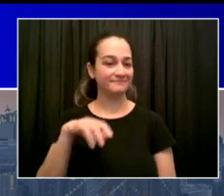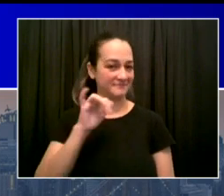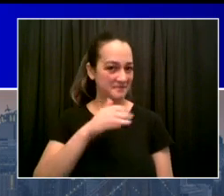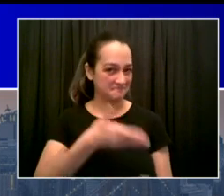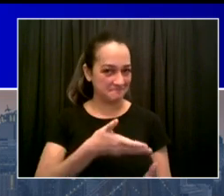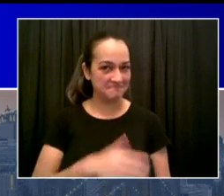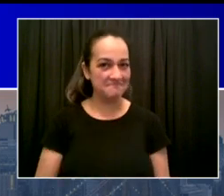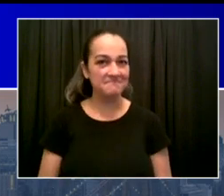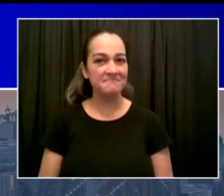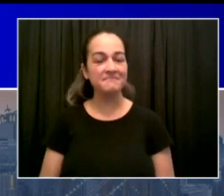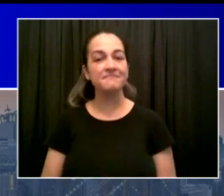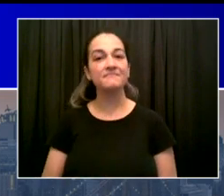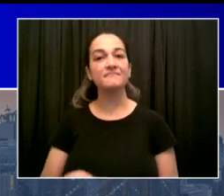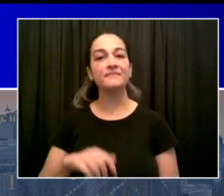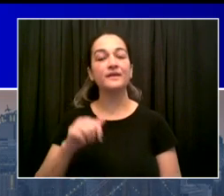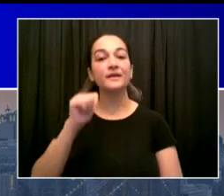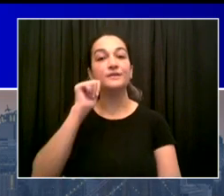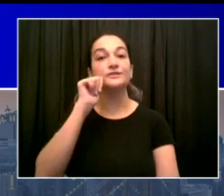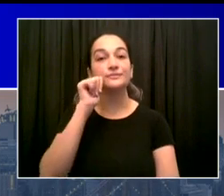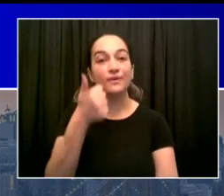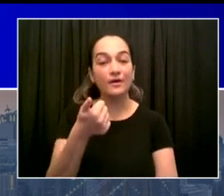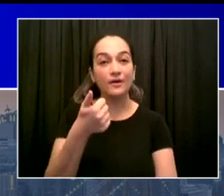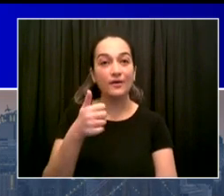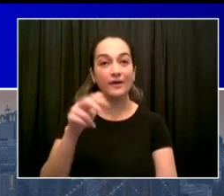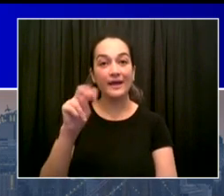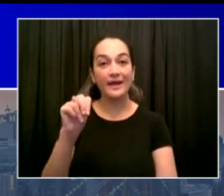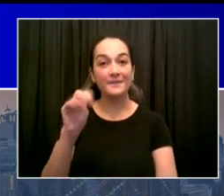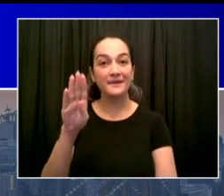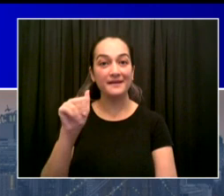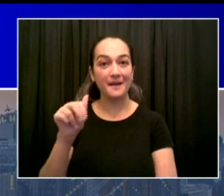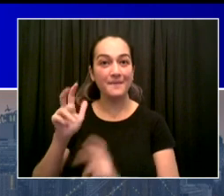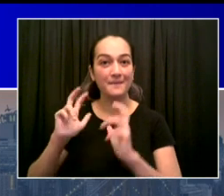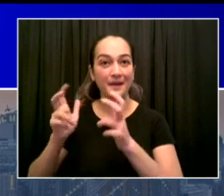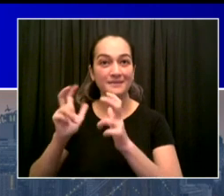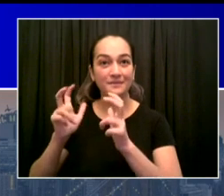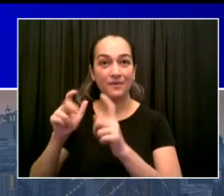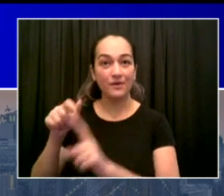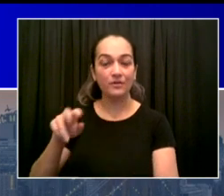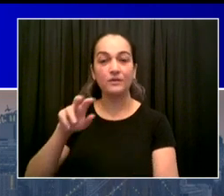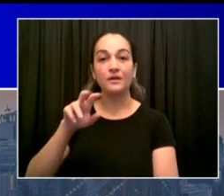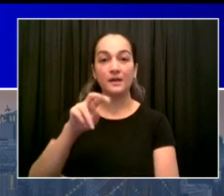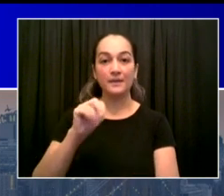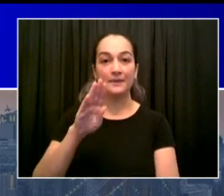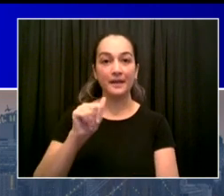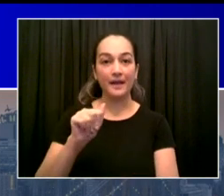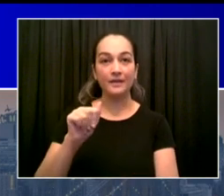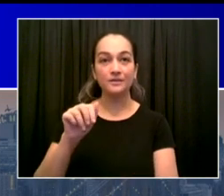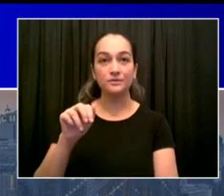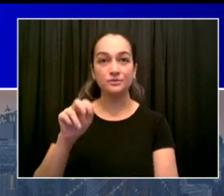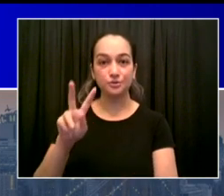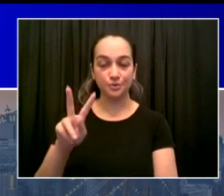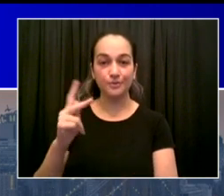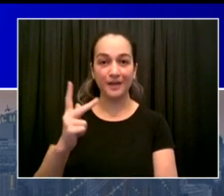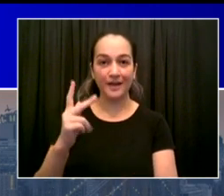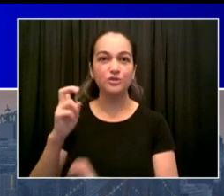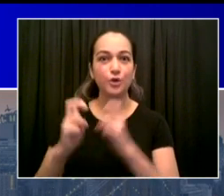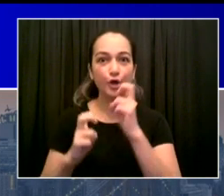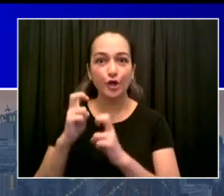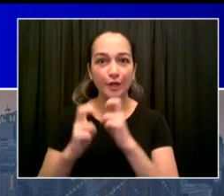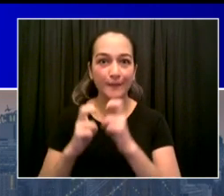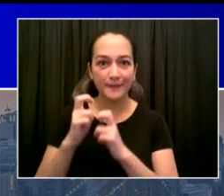begins at 11 a.m. Grand prize. Xbox Series X, a raffle every eight hours.